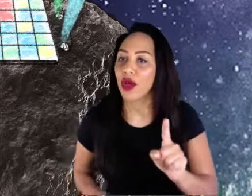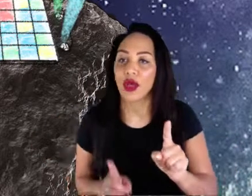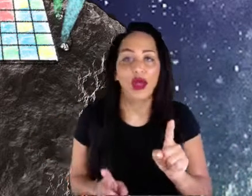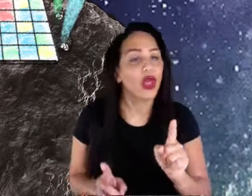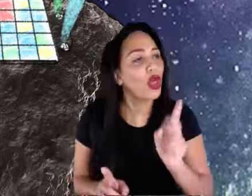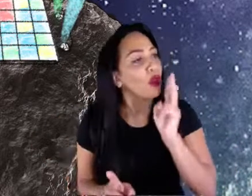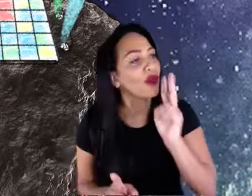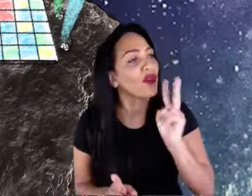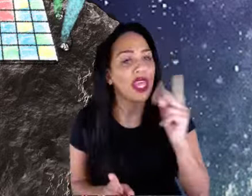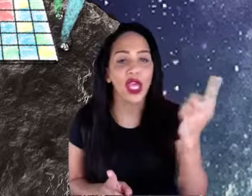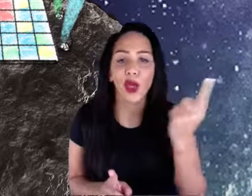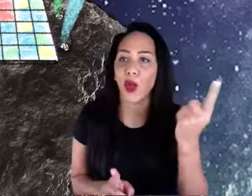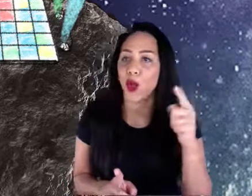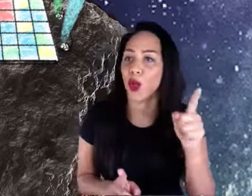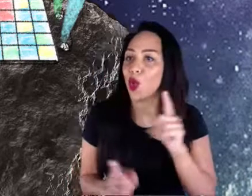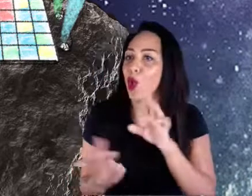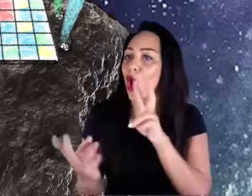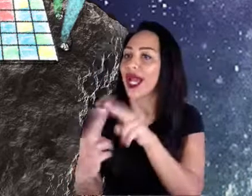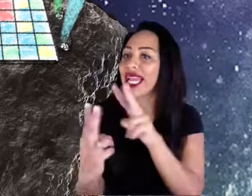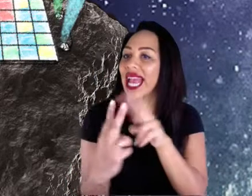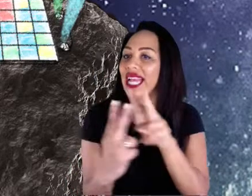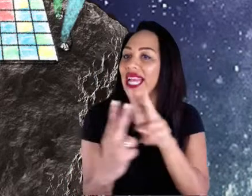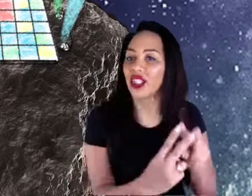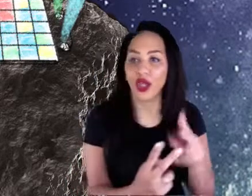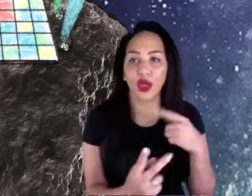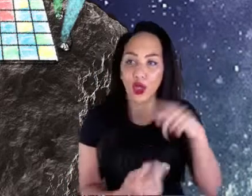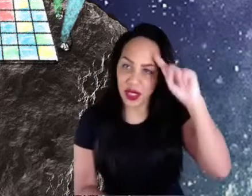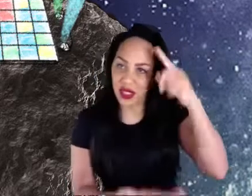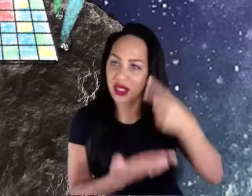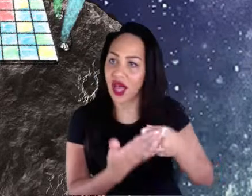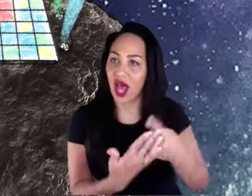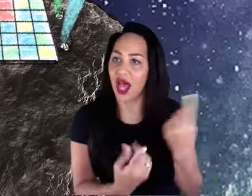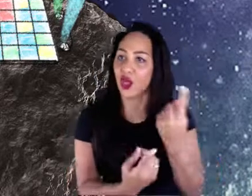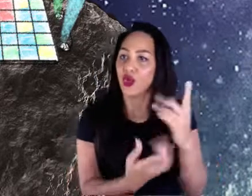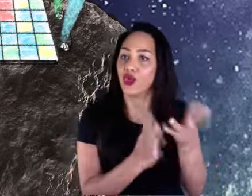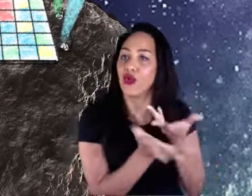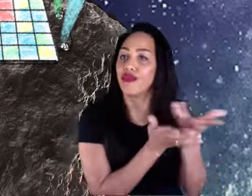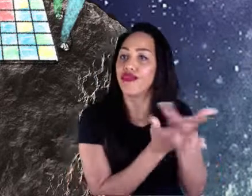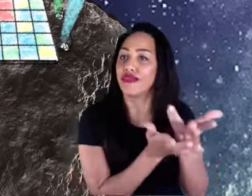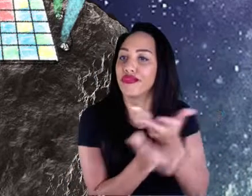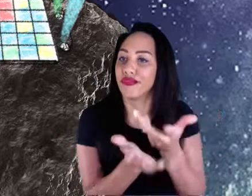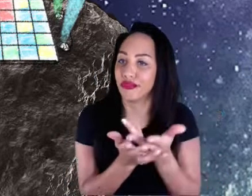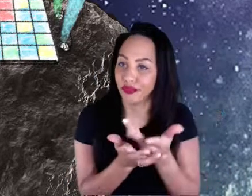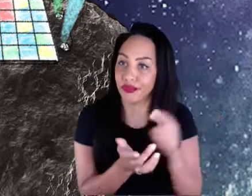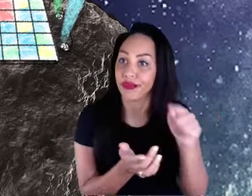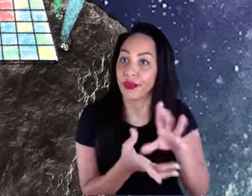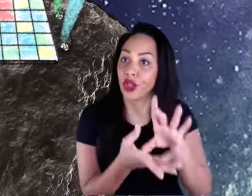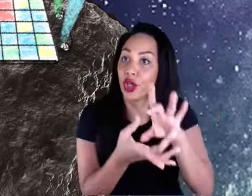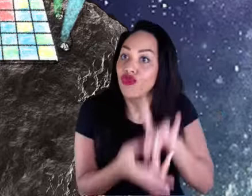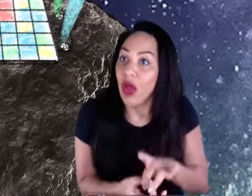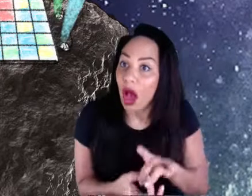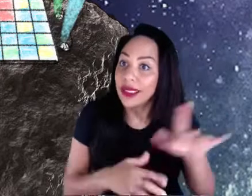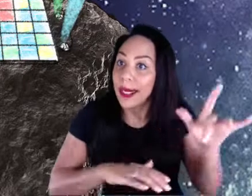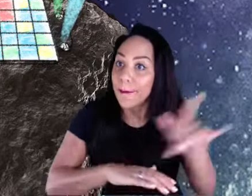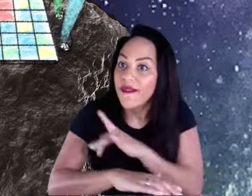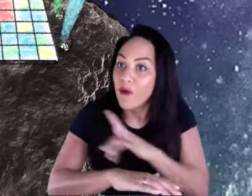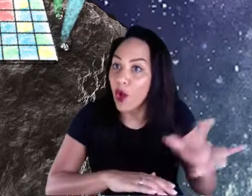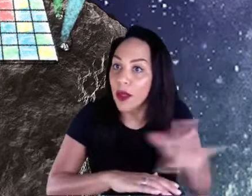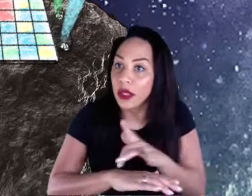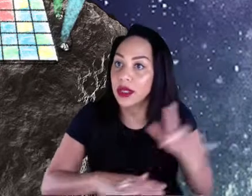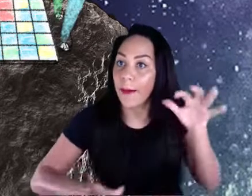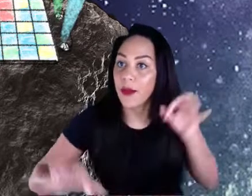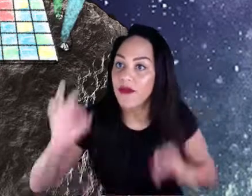talk to. Now, for performances, there is an ability to to put a person on broadcaster.